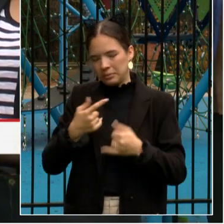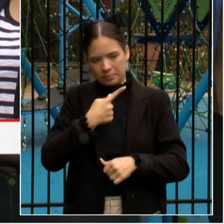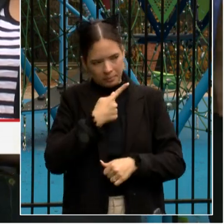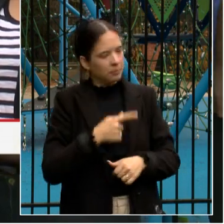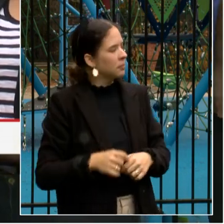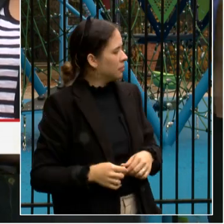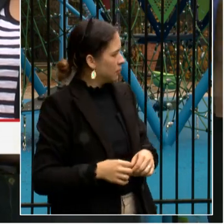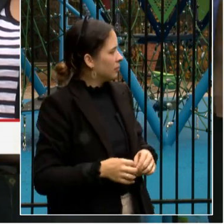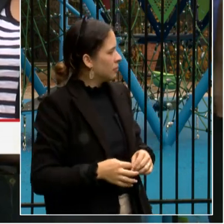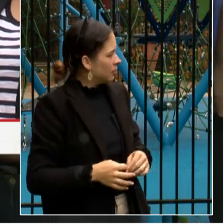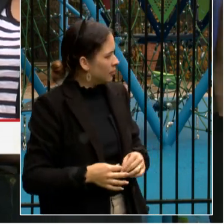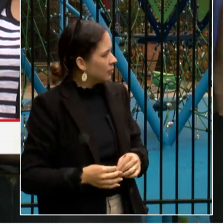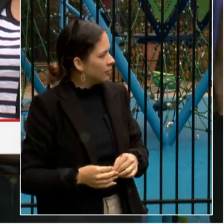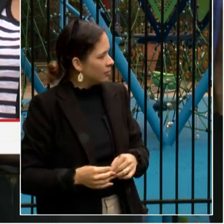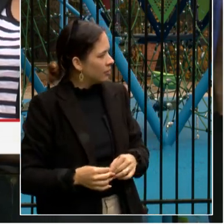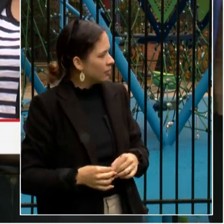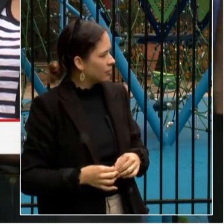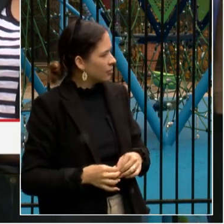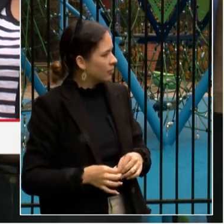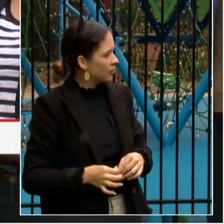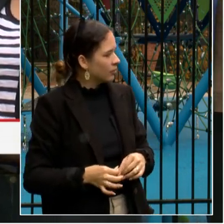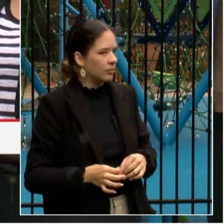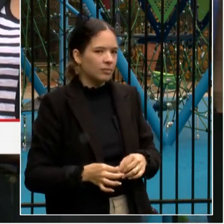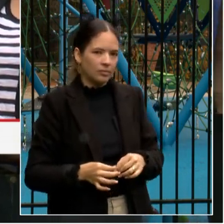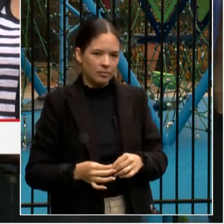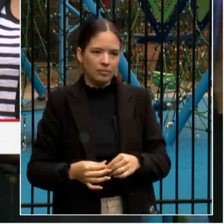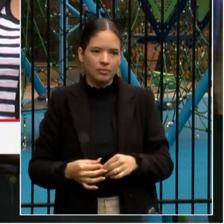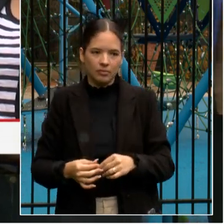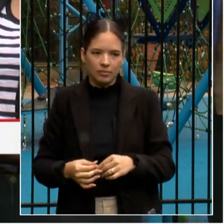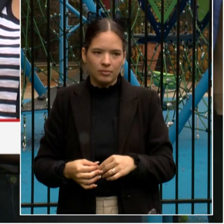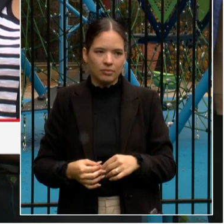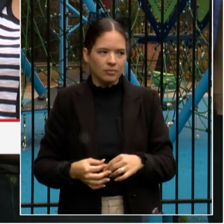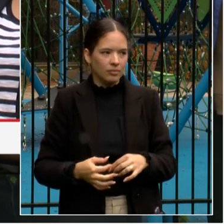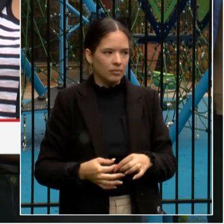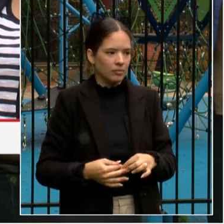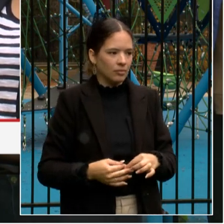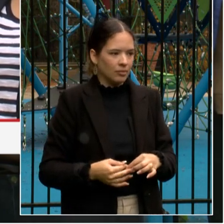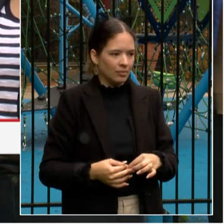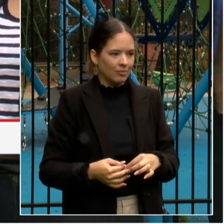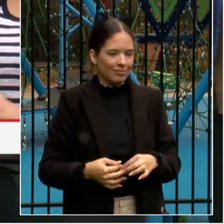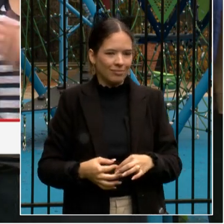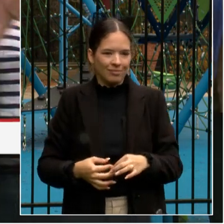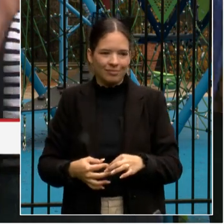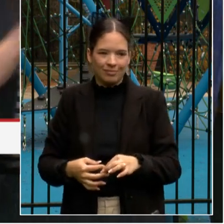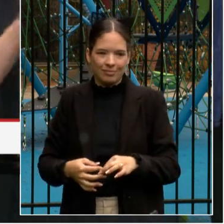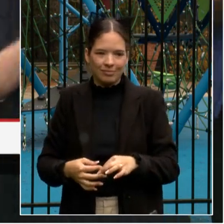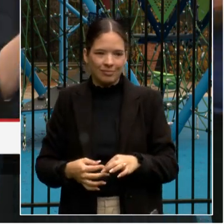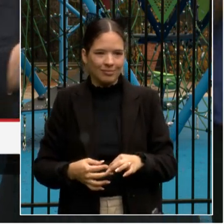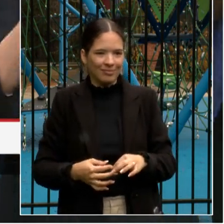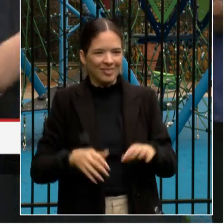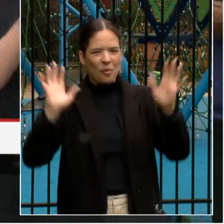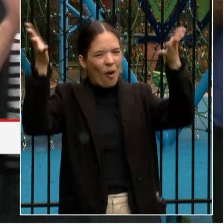seguro. Toda la comunidad está muy emocionada. Gracias por su apoyo. Vamos, Tigres!